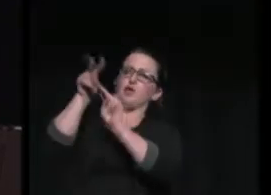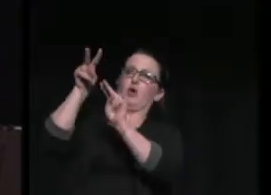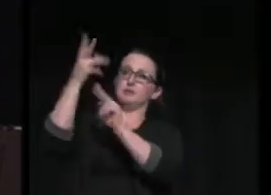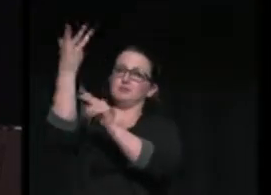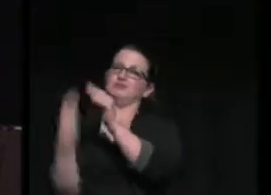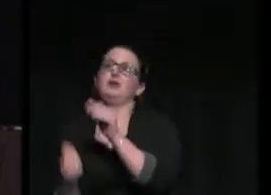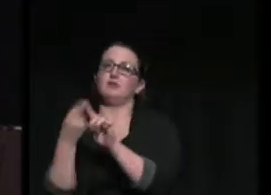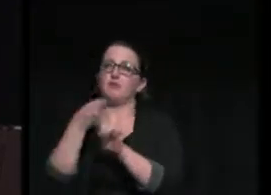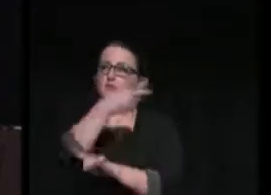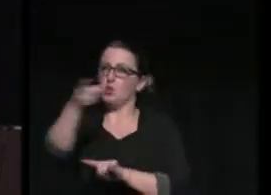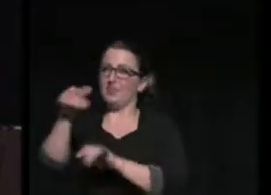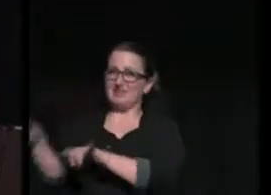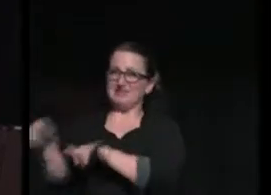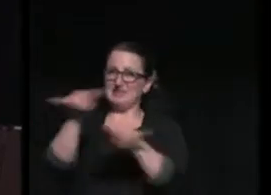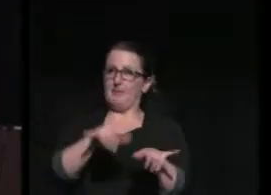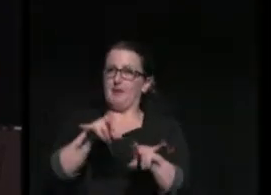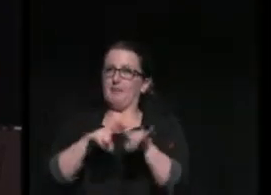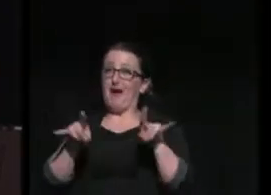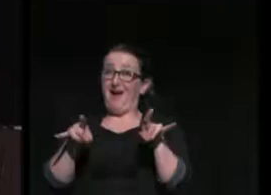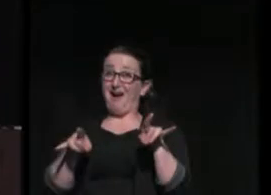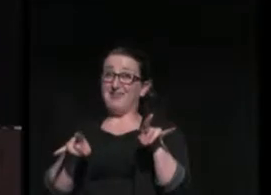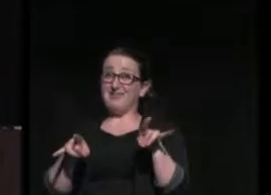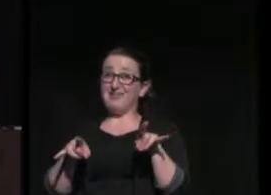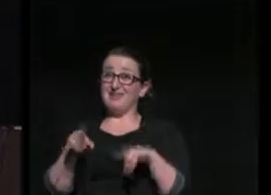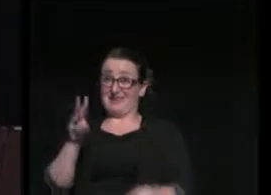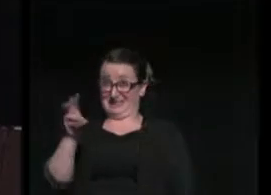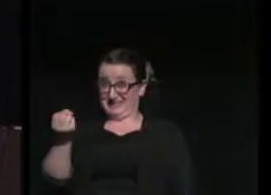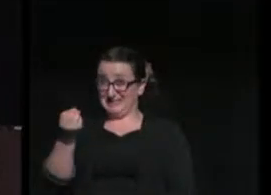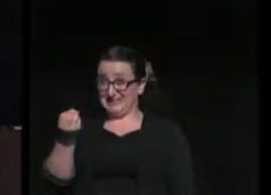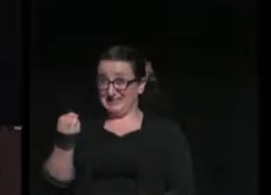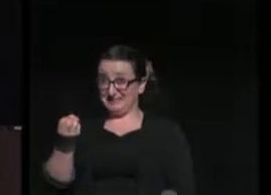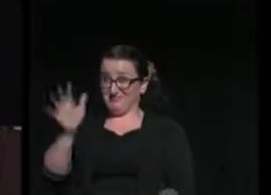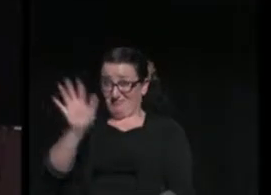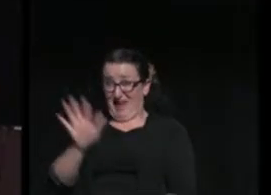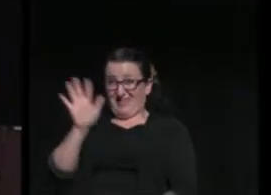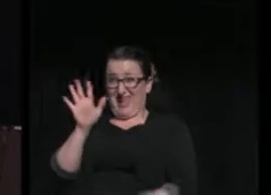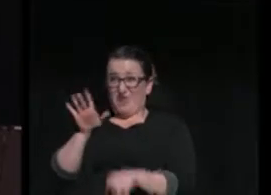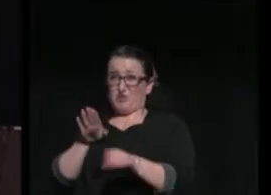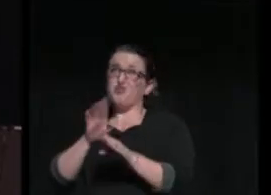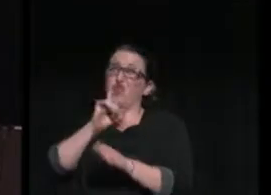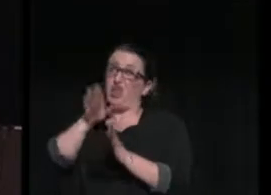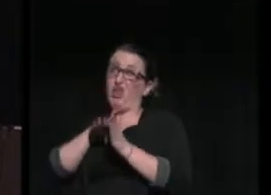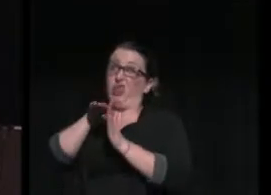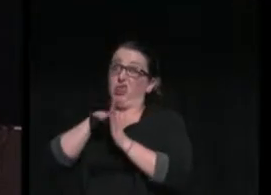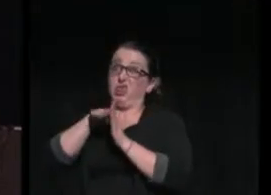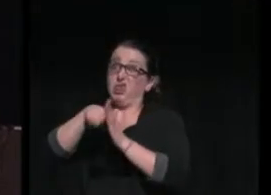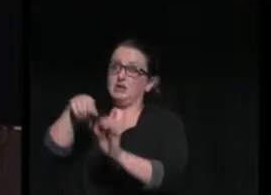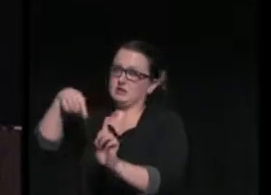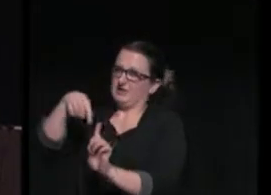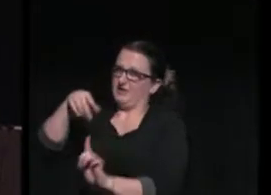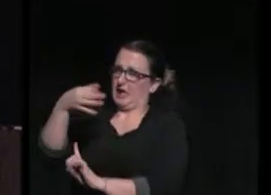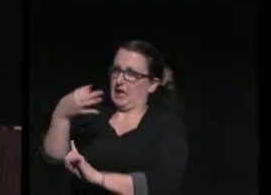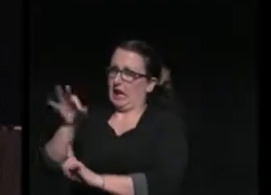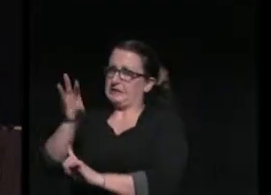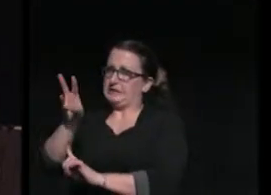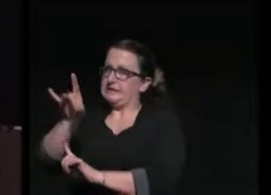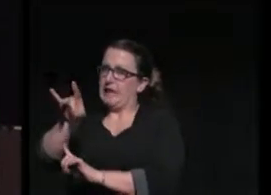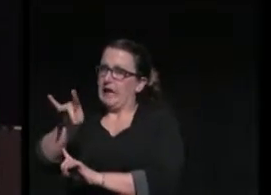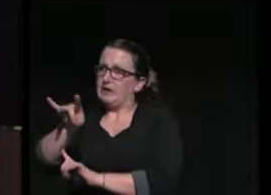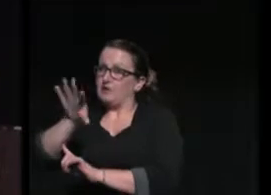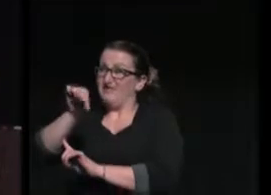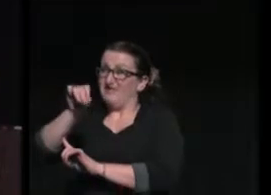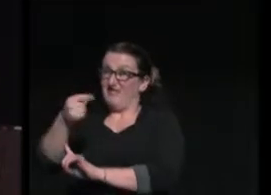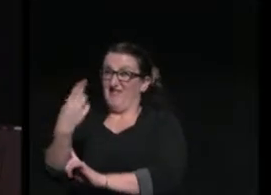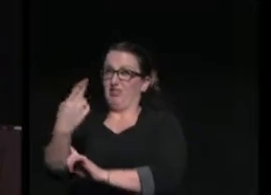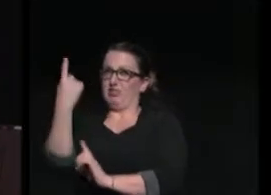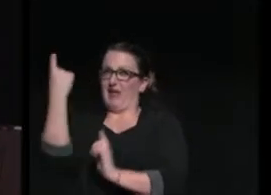But as tumultuous as the 60s were, and in particularly 1968, whose 50th anniversary we